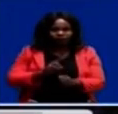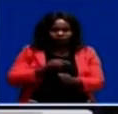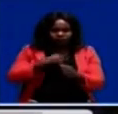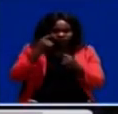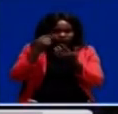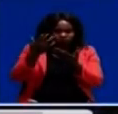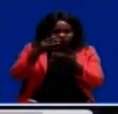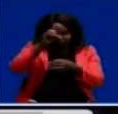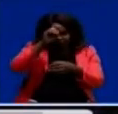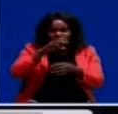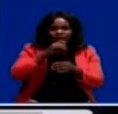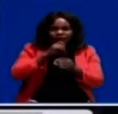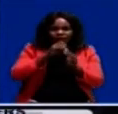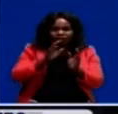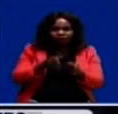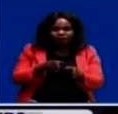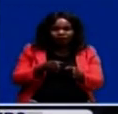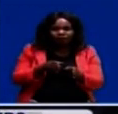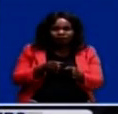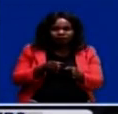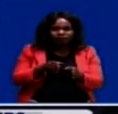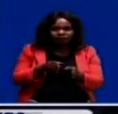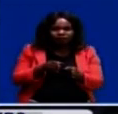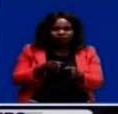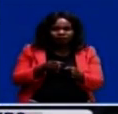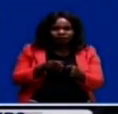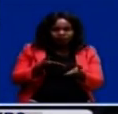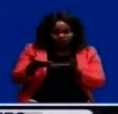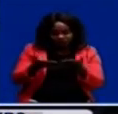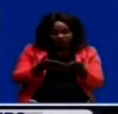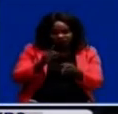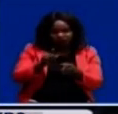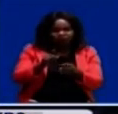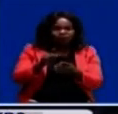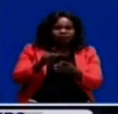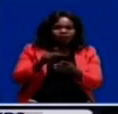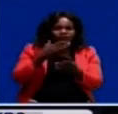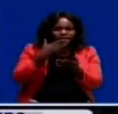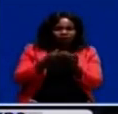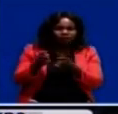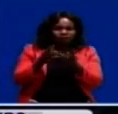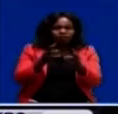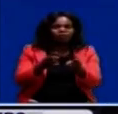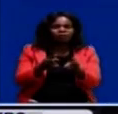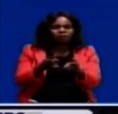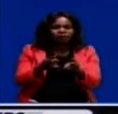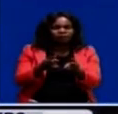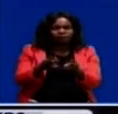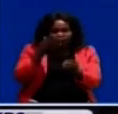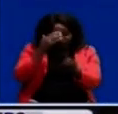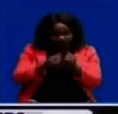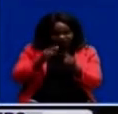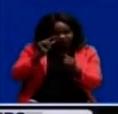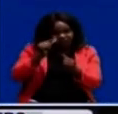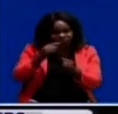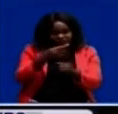mine owners to receive that positively because the mineral resources are